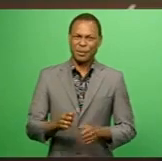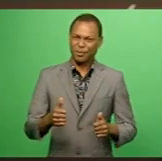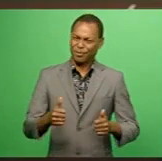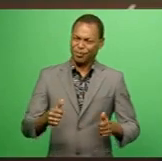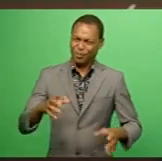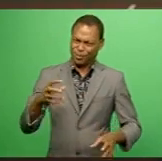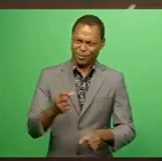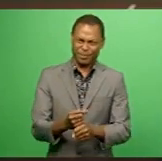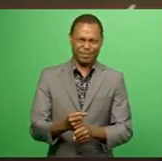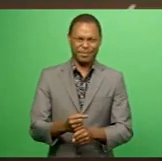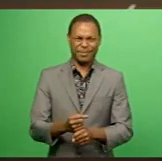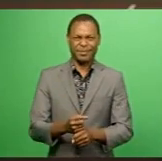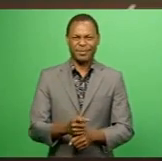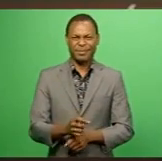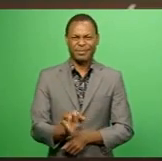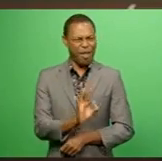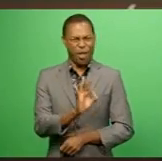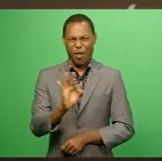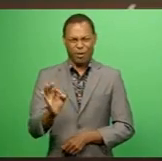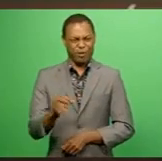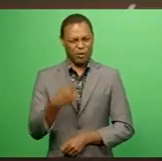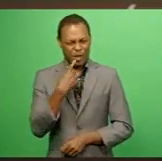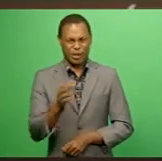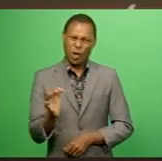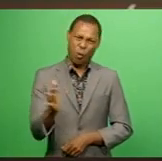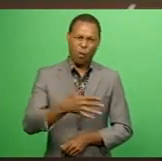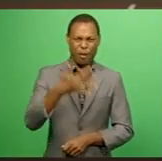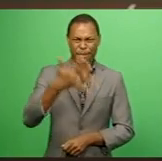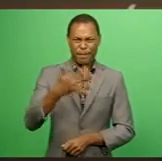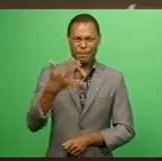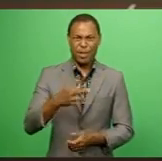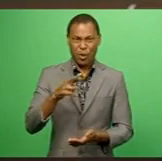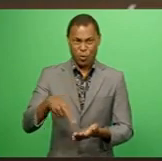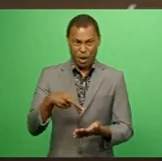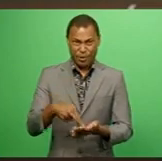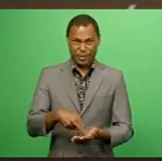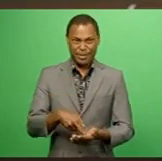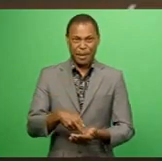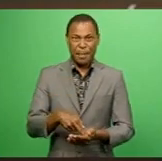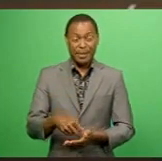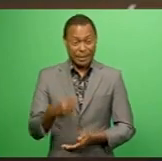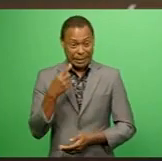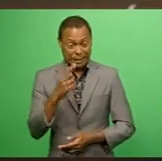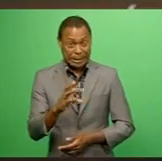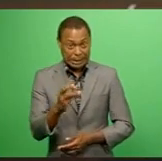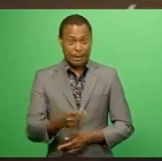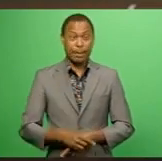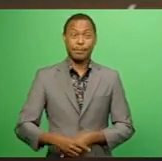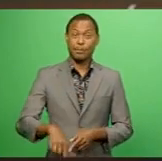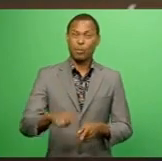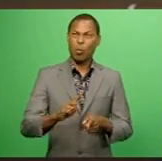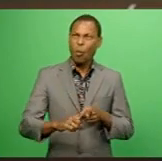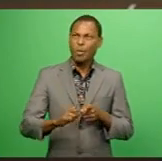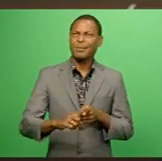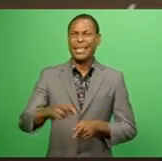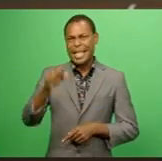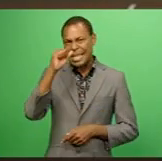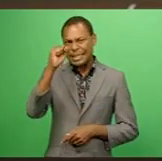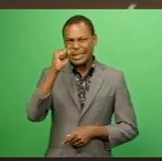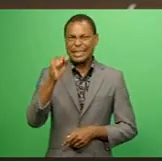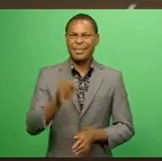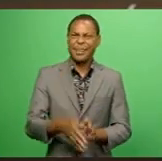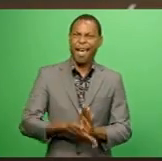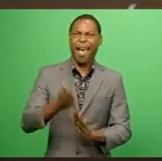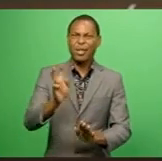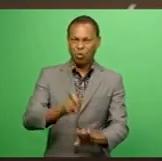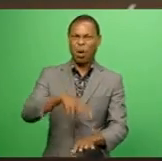to mention all 15 records, but some outstanding records that we have witnessed today. One in the senior girls' high jump event,